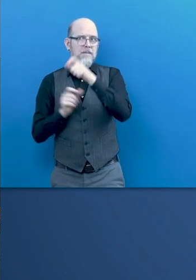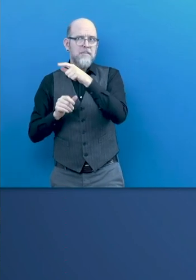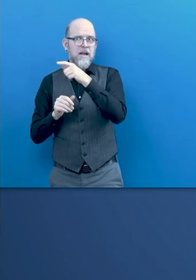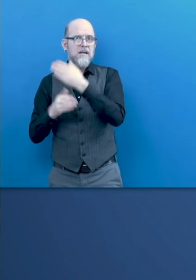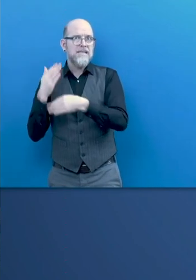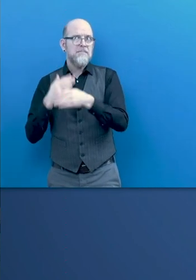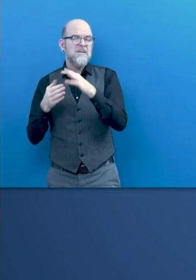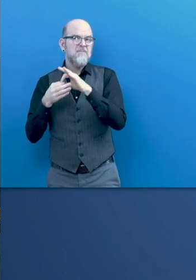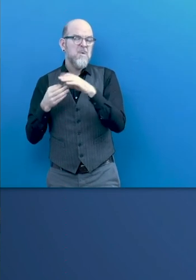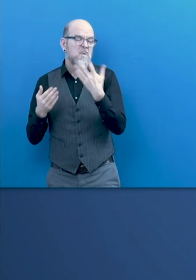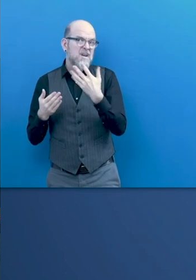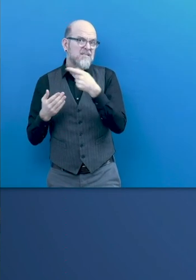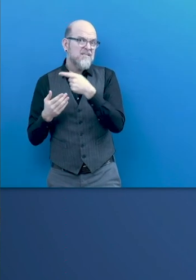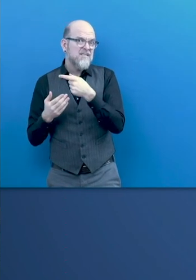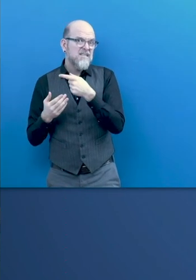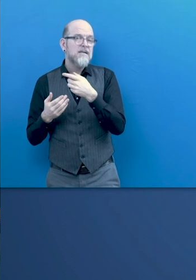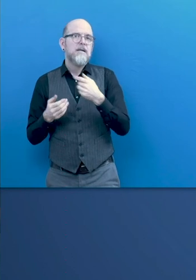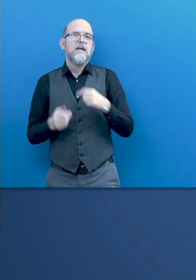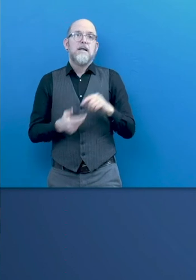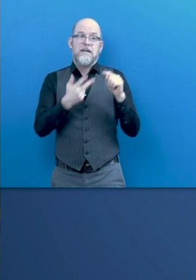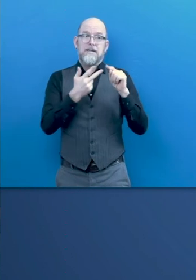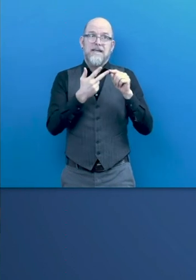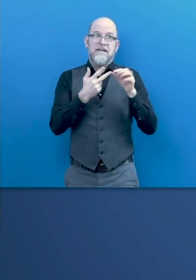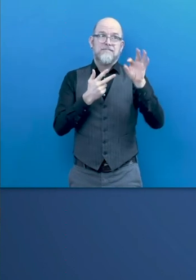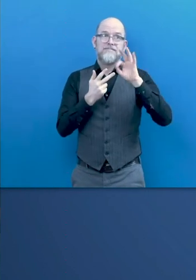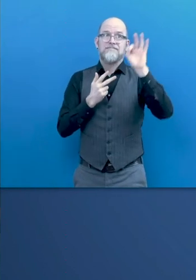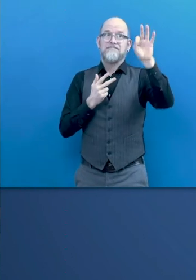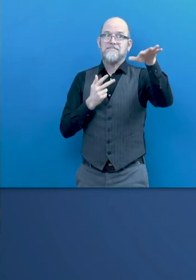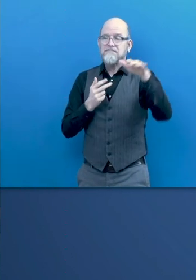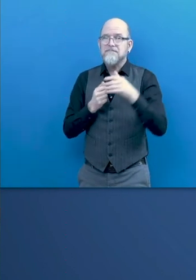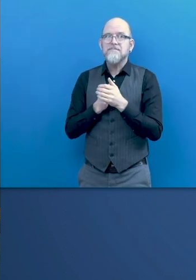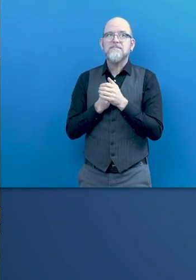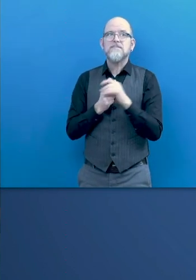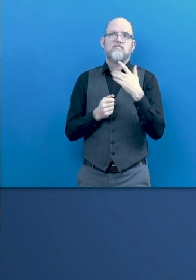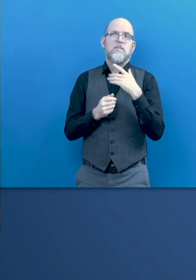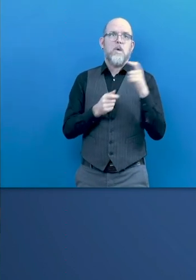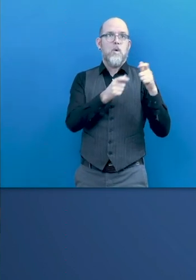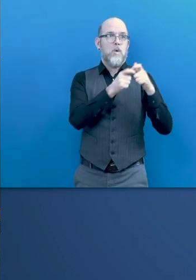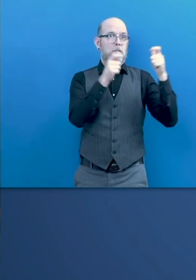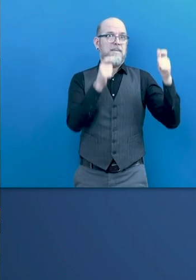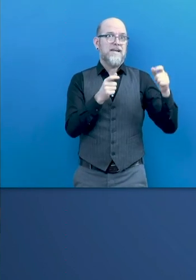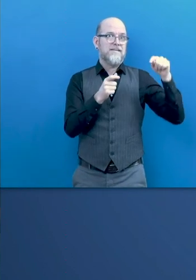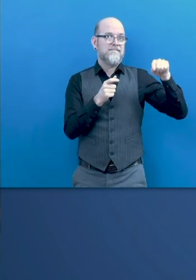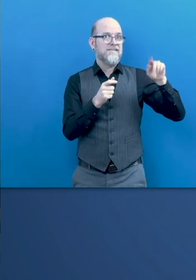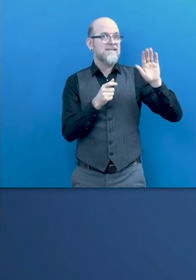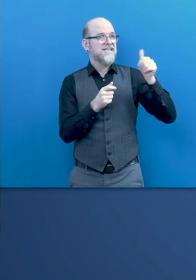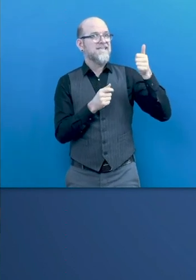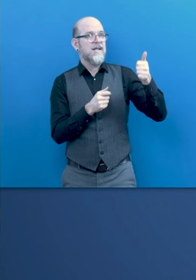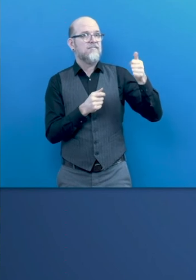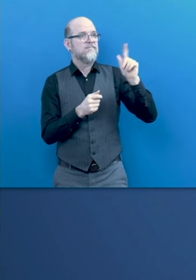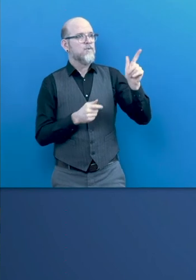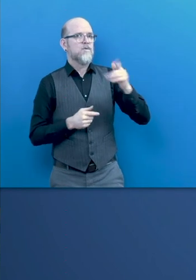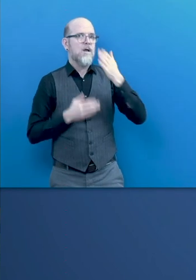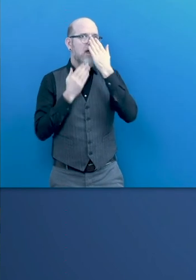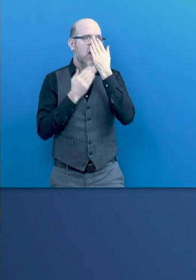is that companies are changing their approach, their commitment